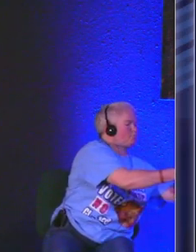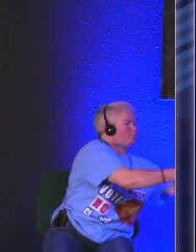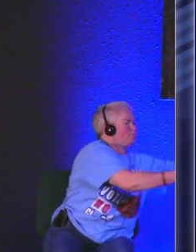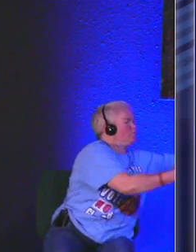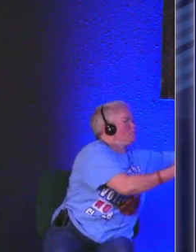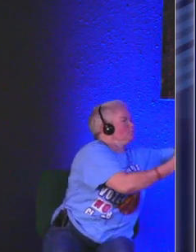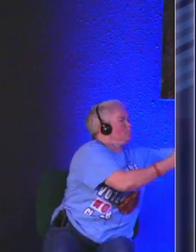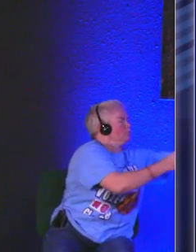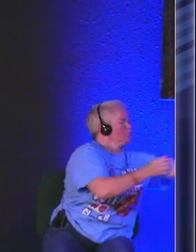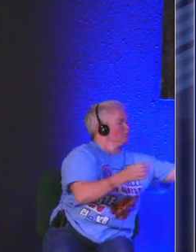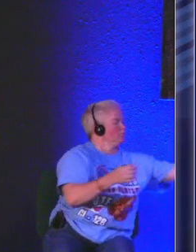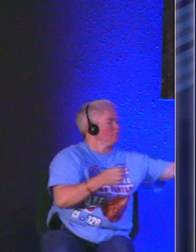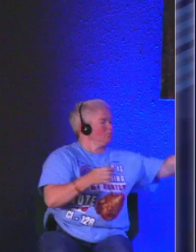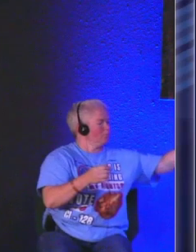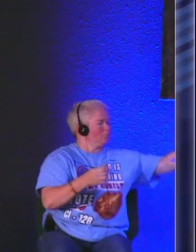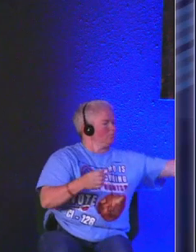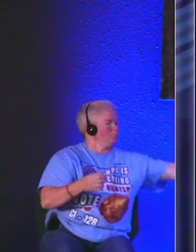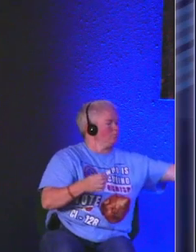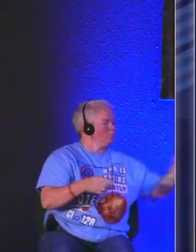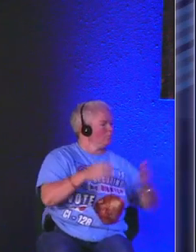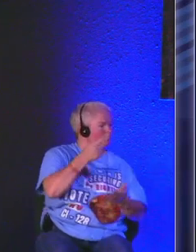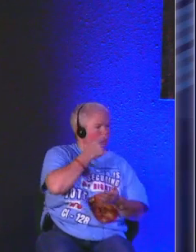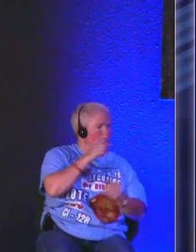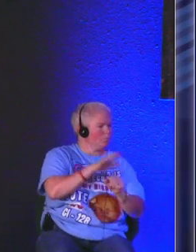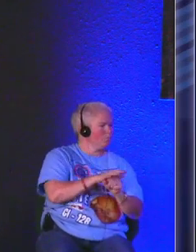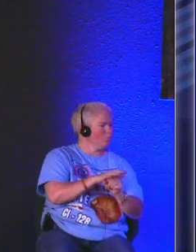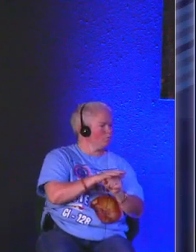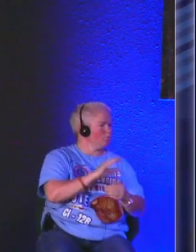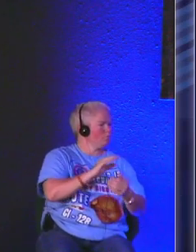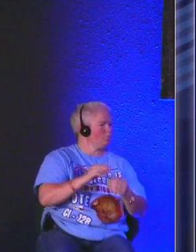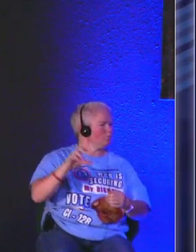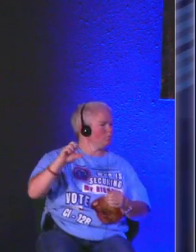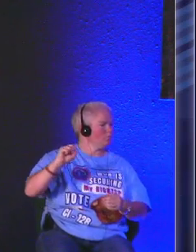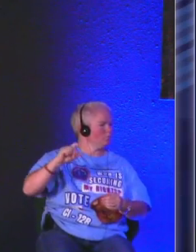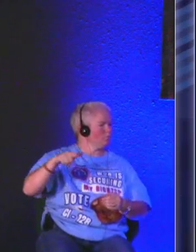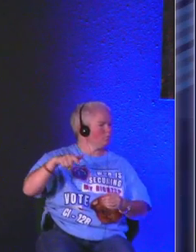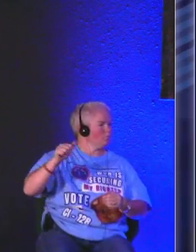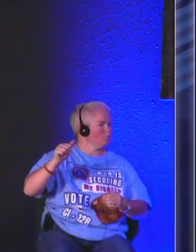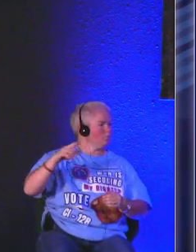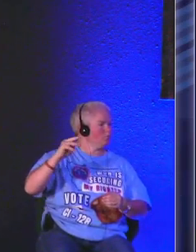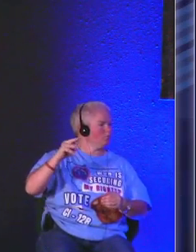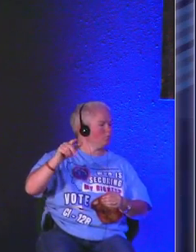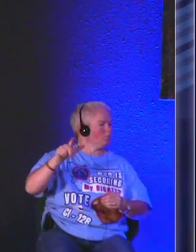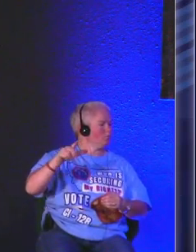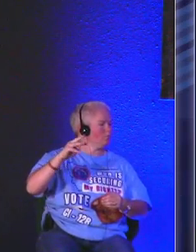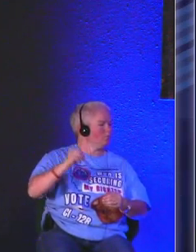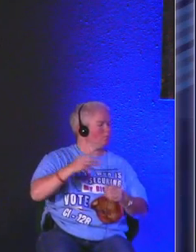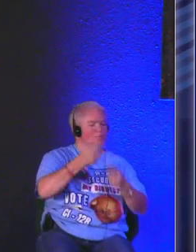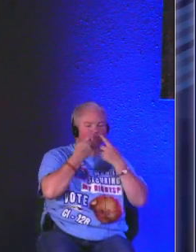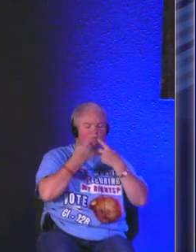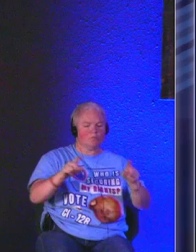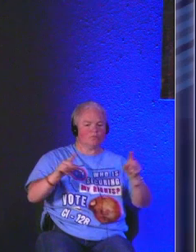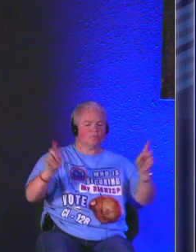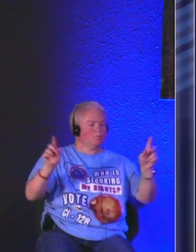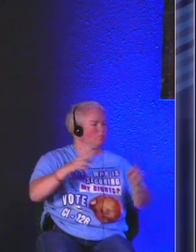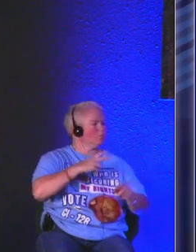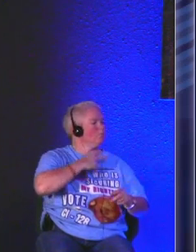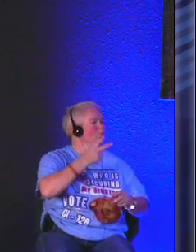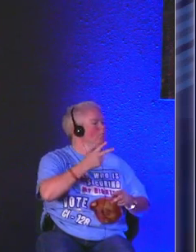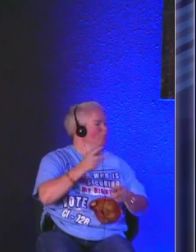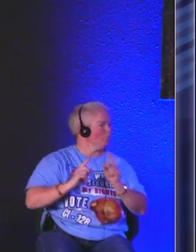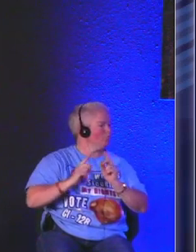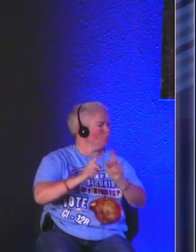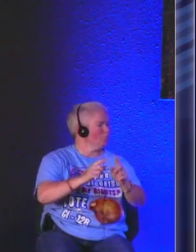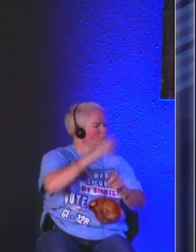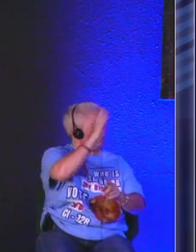we can claim the promise we find in this psalm when we respond to his voice and we follow